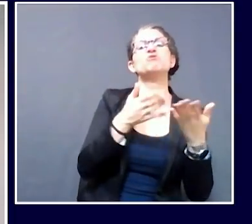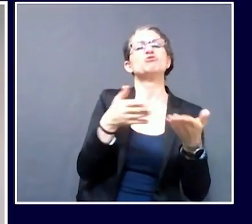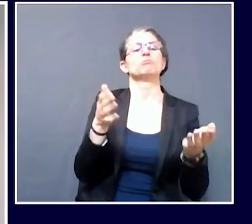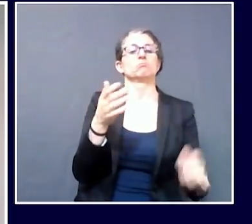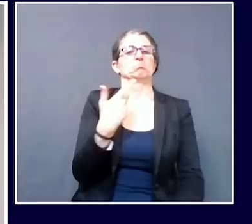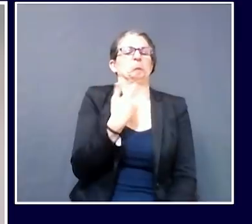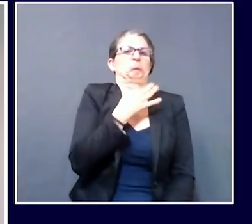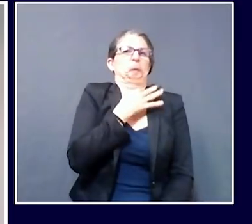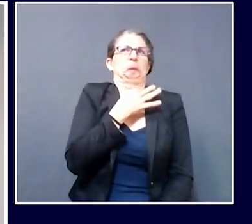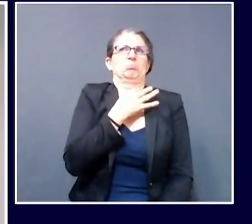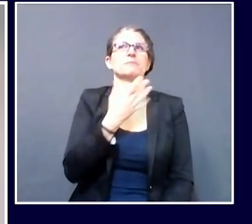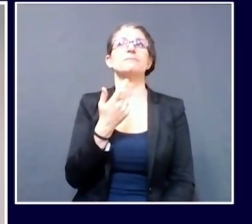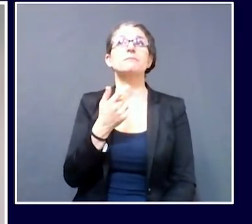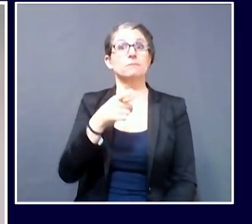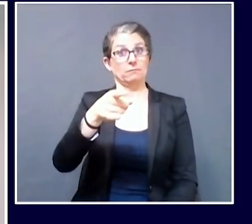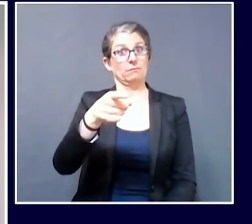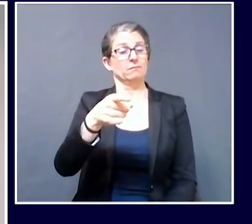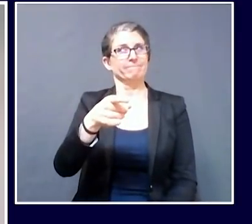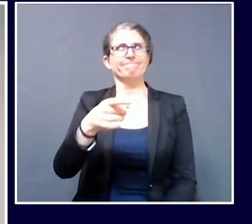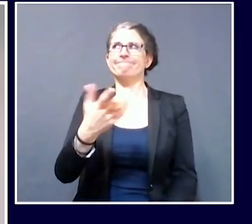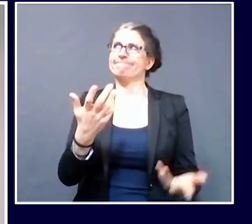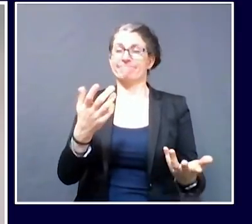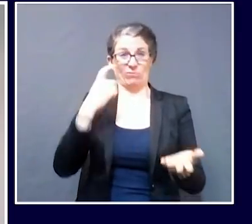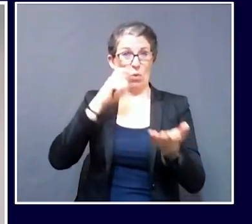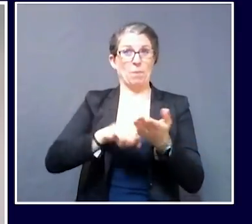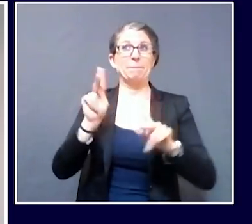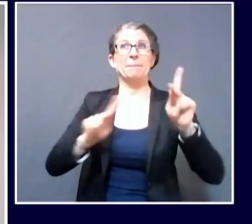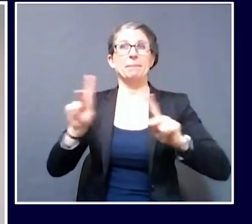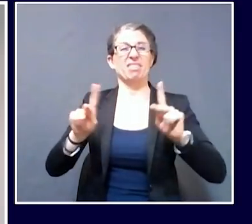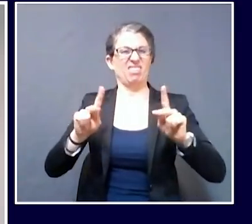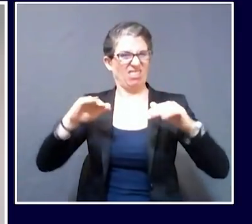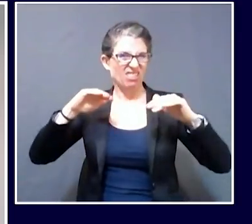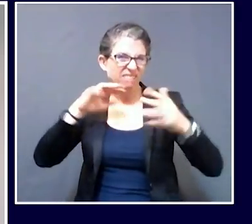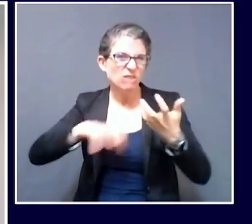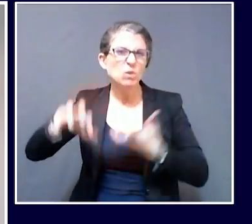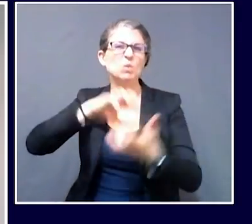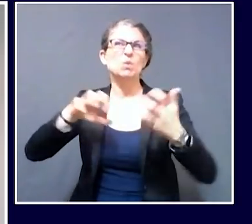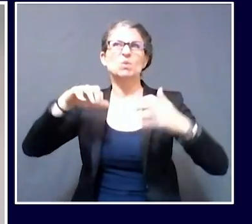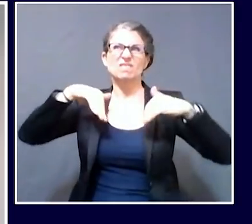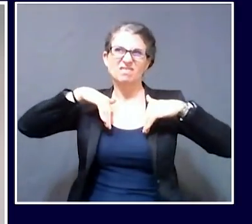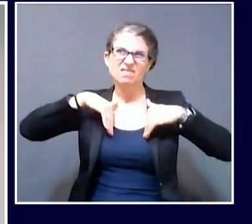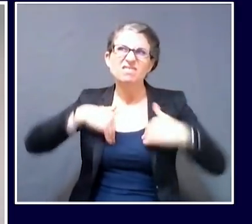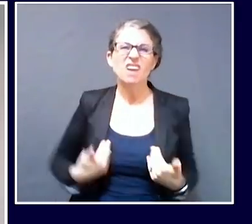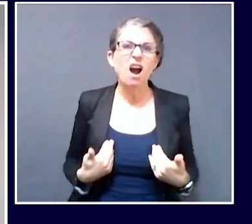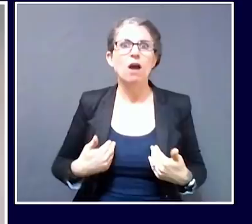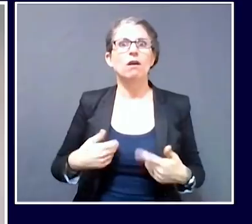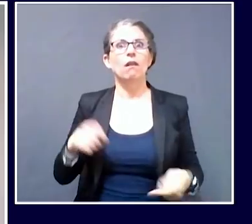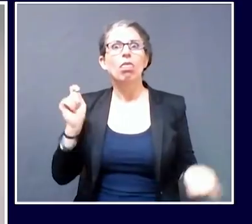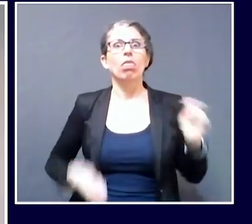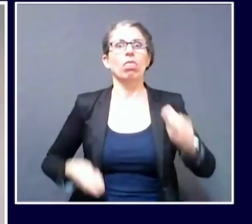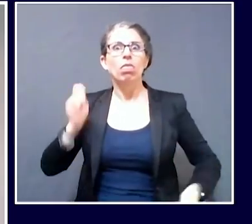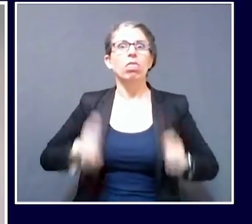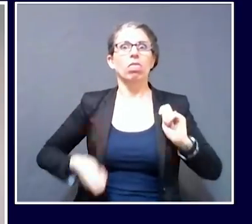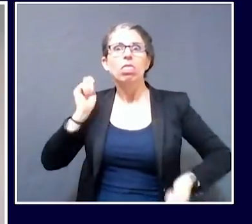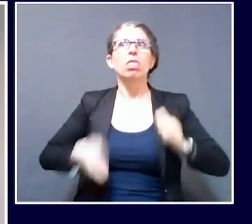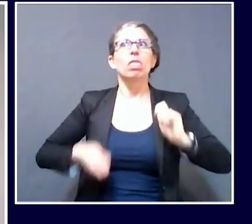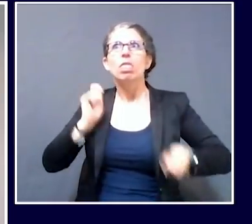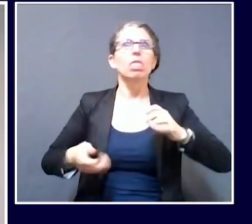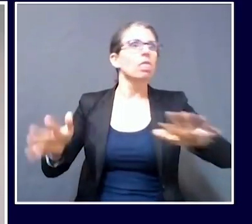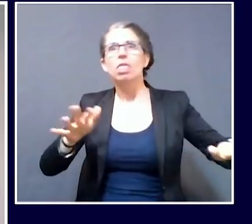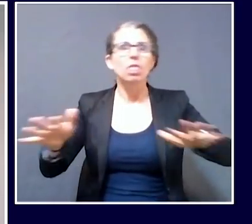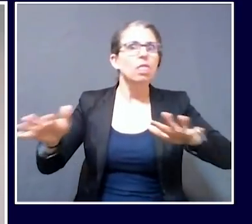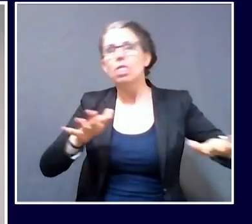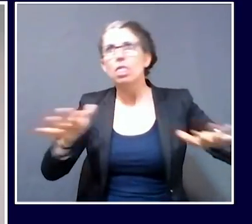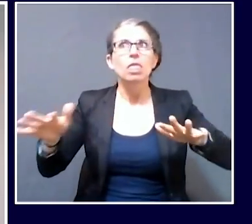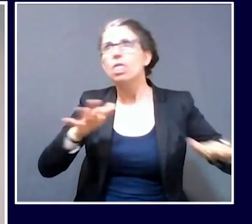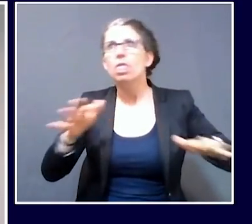fatigue over the changes that are being rolled out by the administration, whether it's on the 14-day quarantine